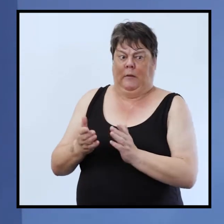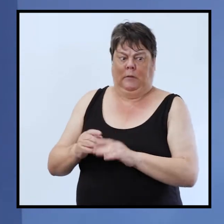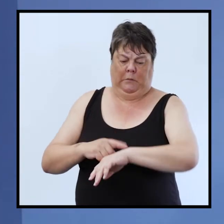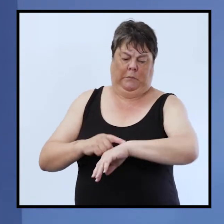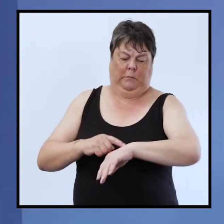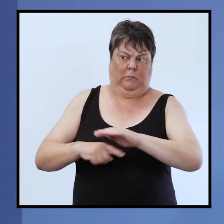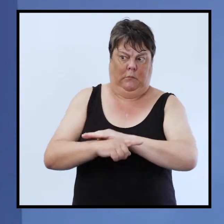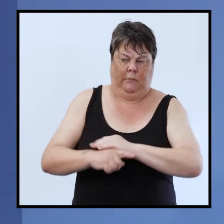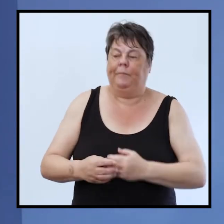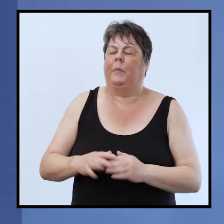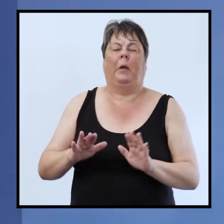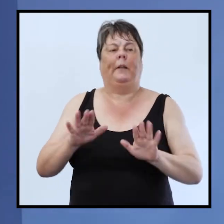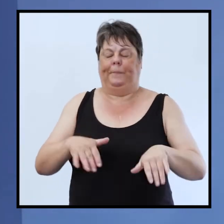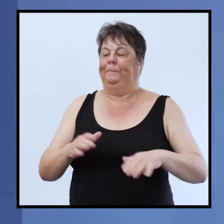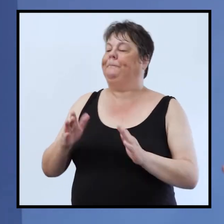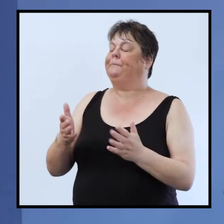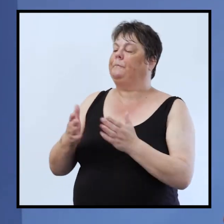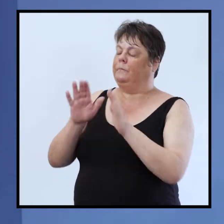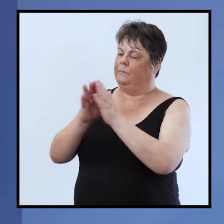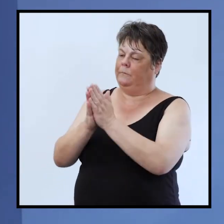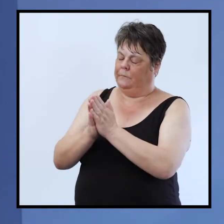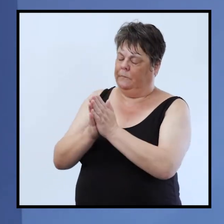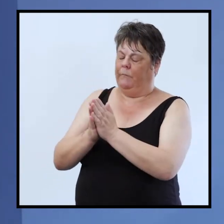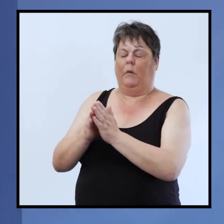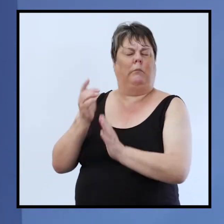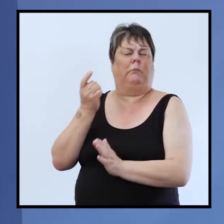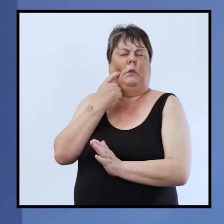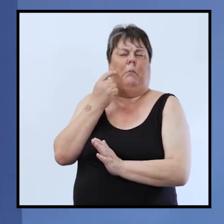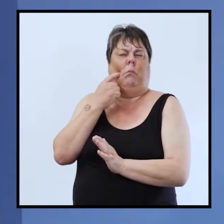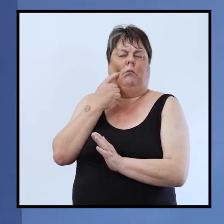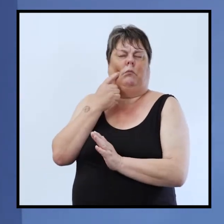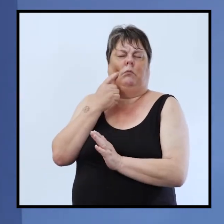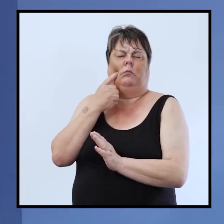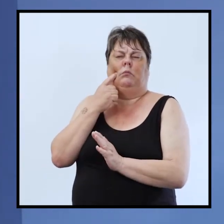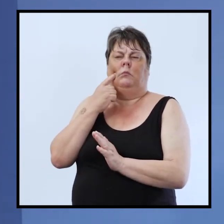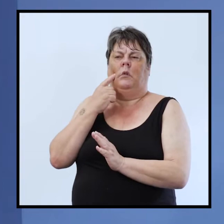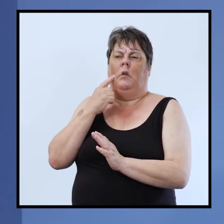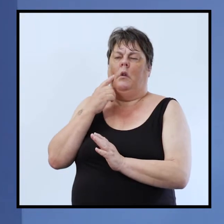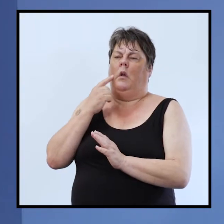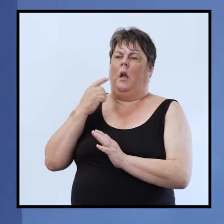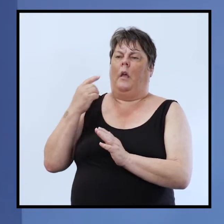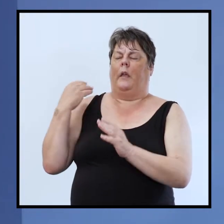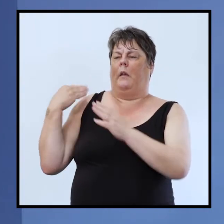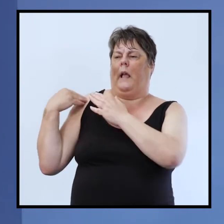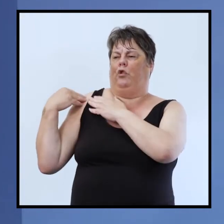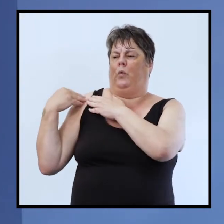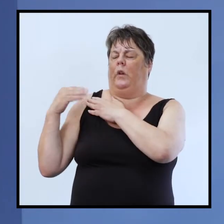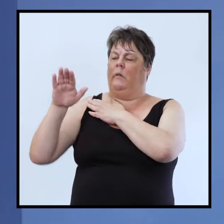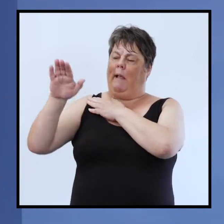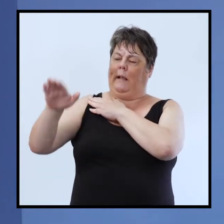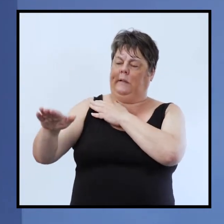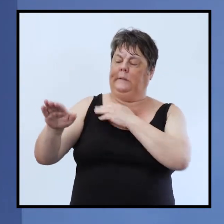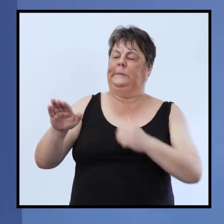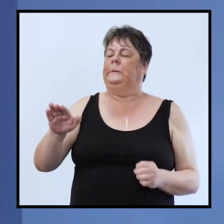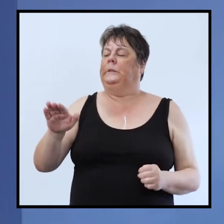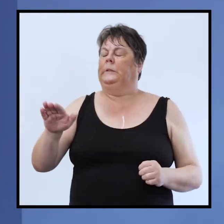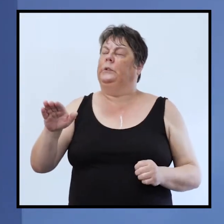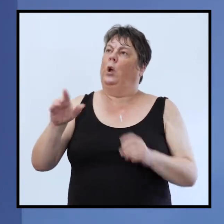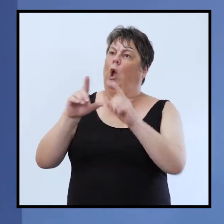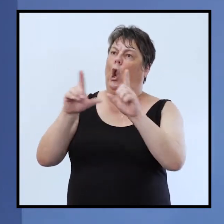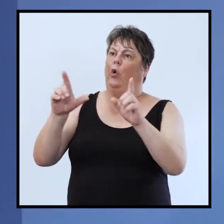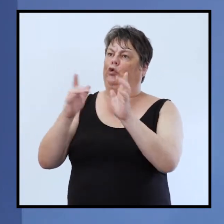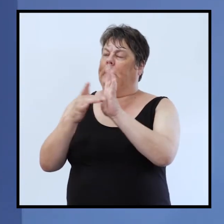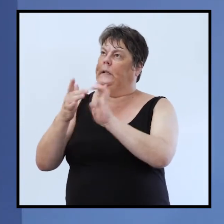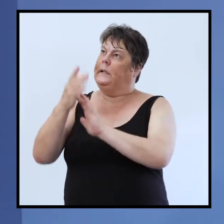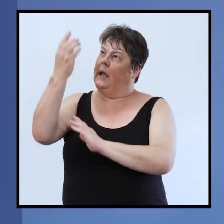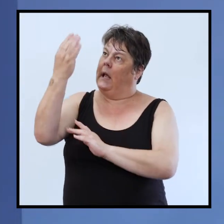but you know let's do it so i simple prayer i just said i think i might put my hand on his shoulder said lord jesus